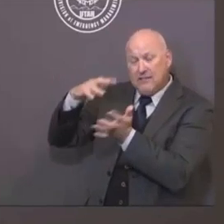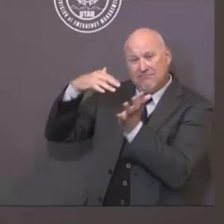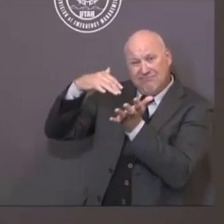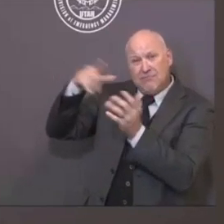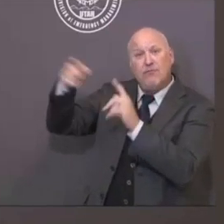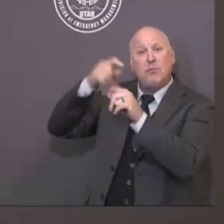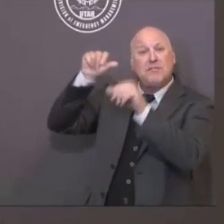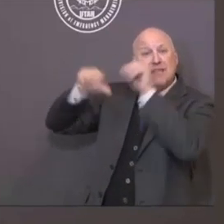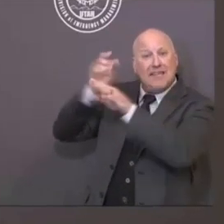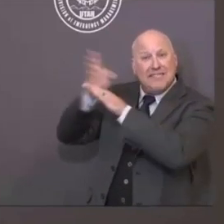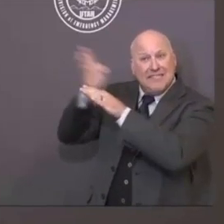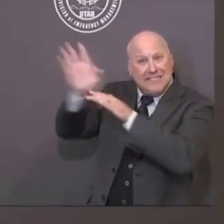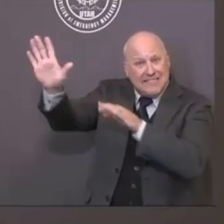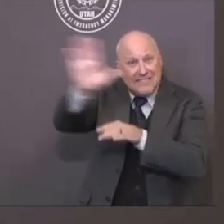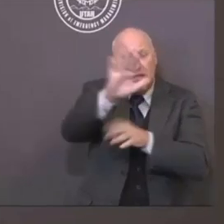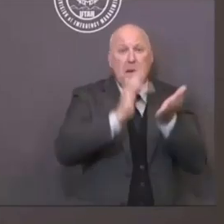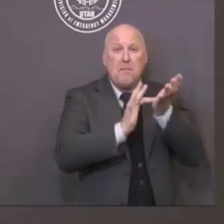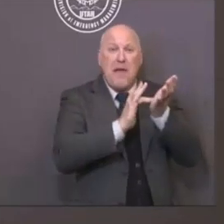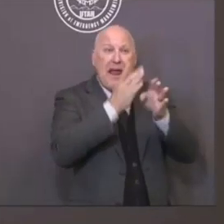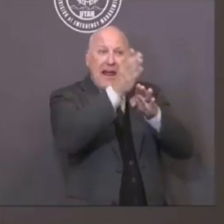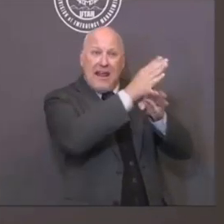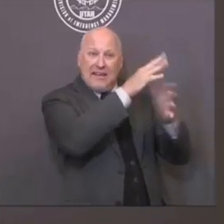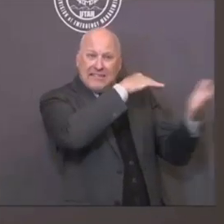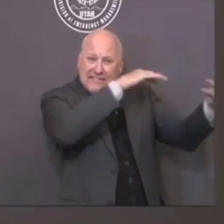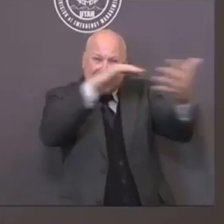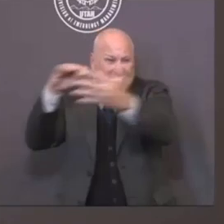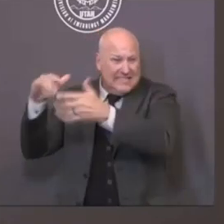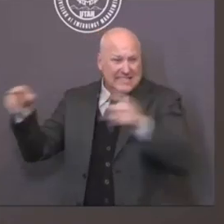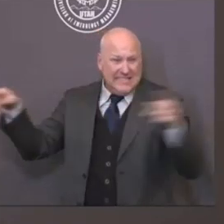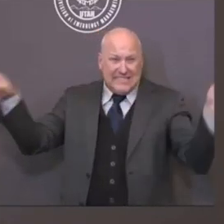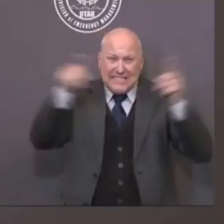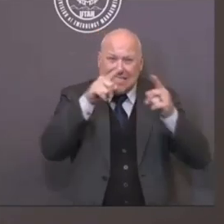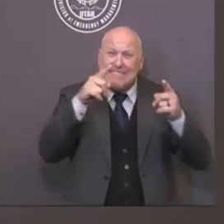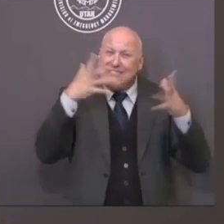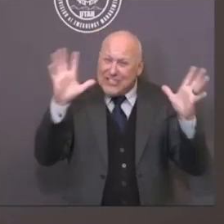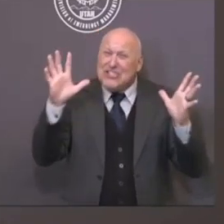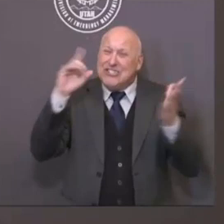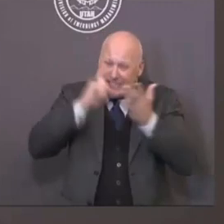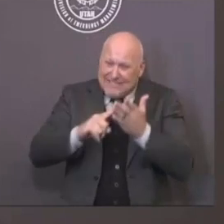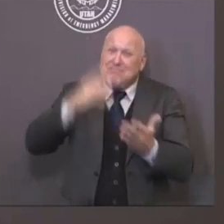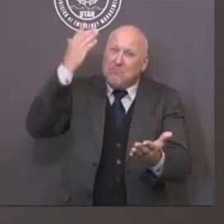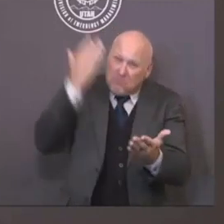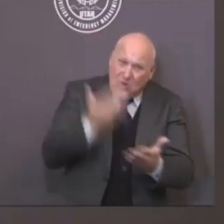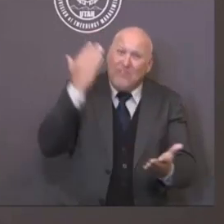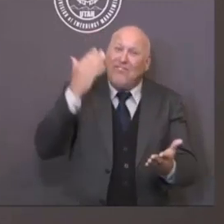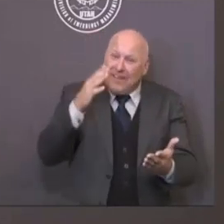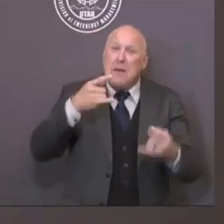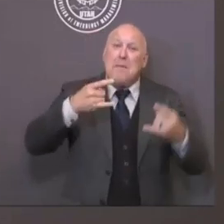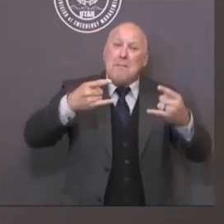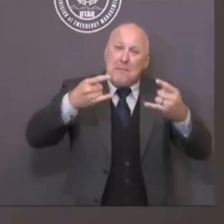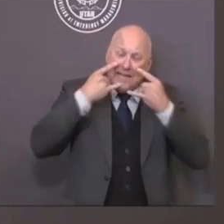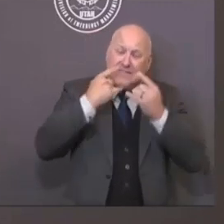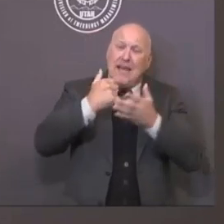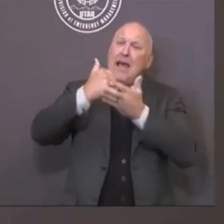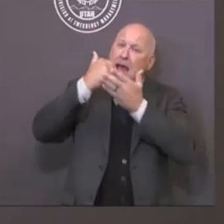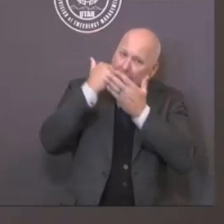follow what most of us would think is just a common sense application of protection by wearing a face mask.